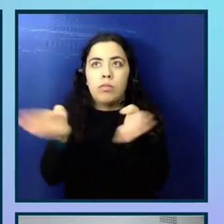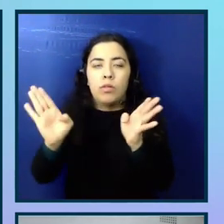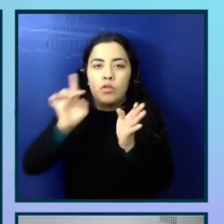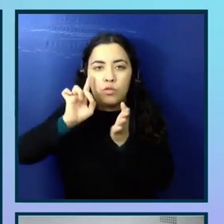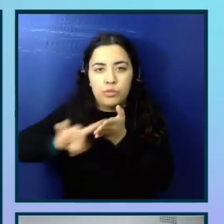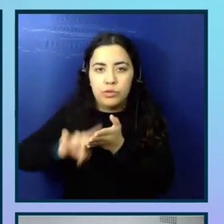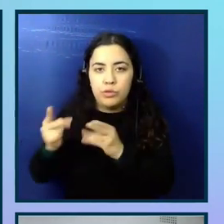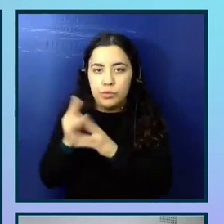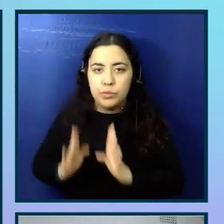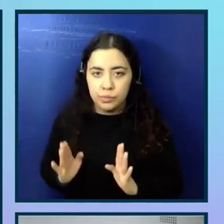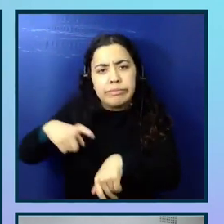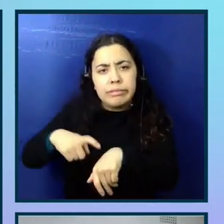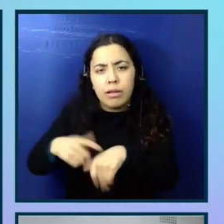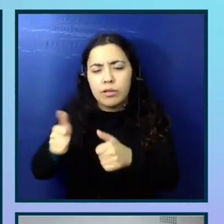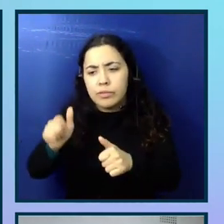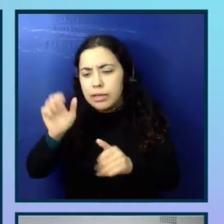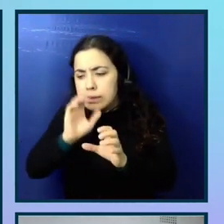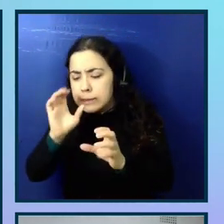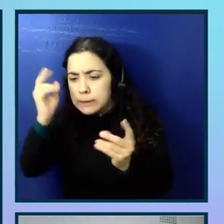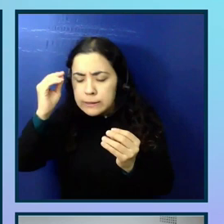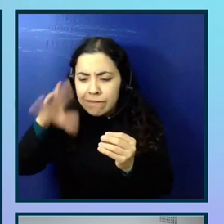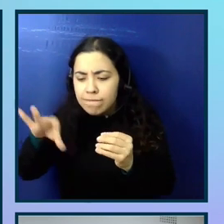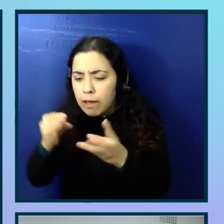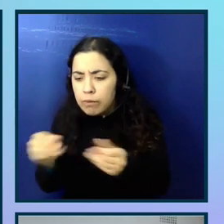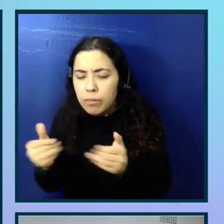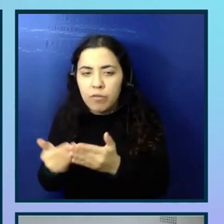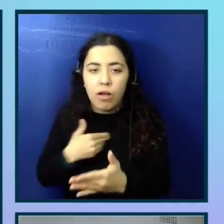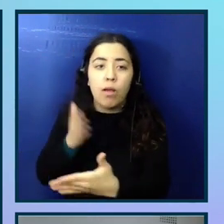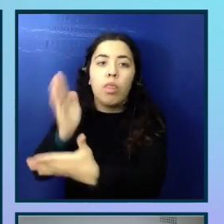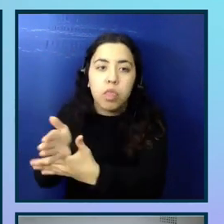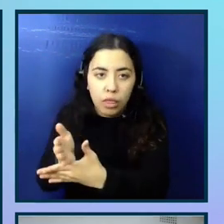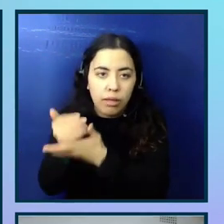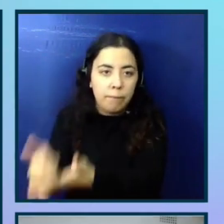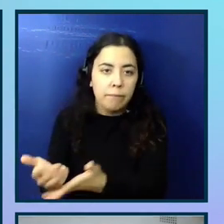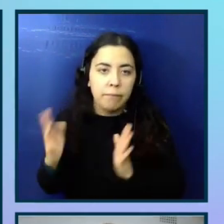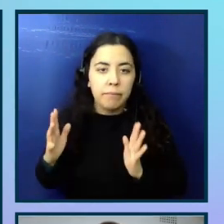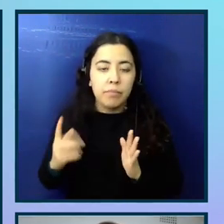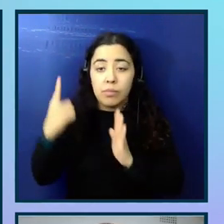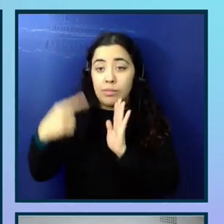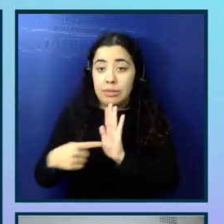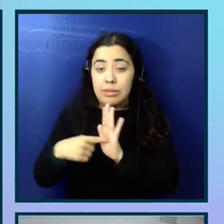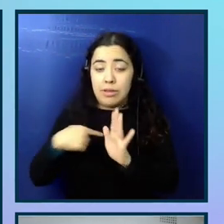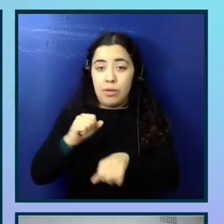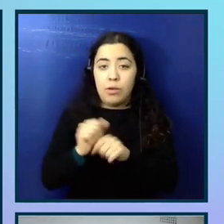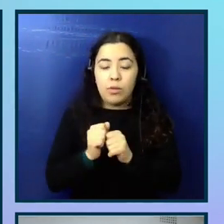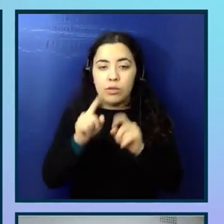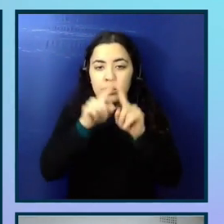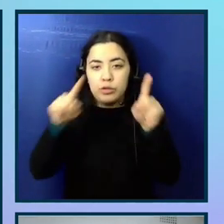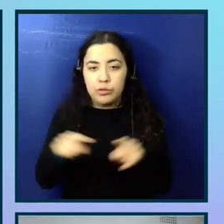Also give the user some time to try and step in. An example of this is, I was working with a screen reader user